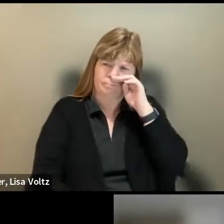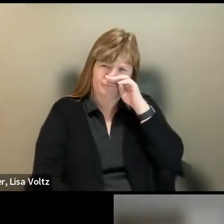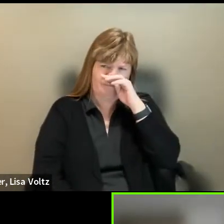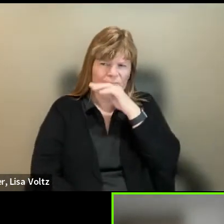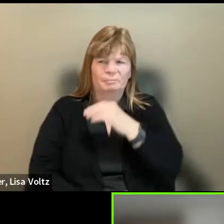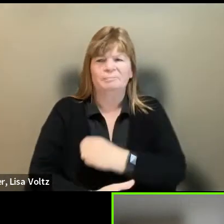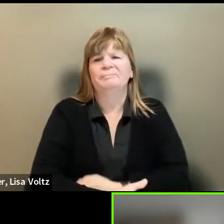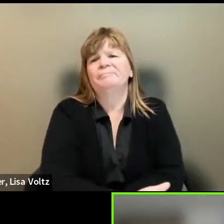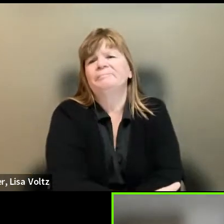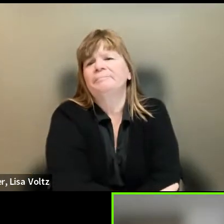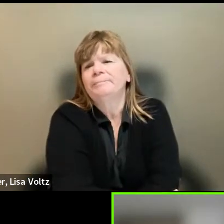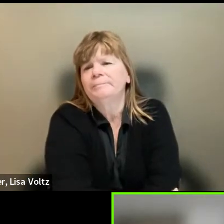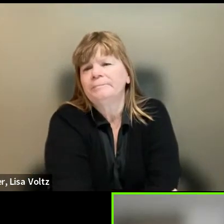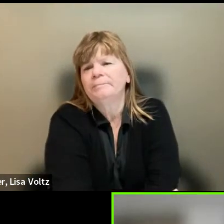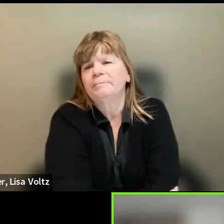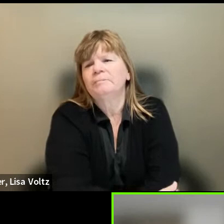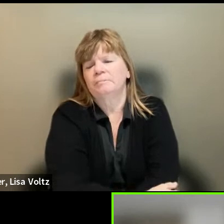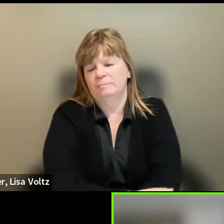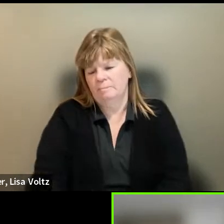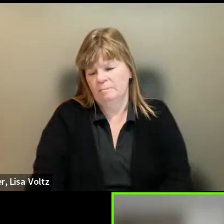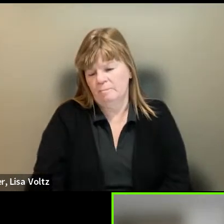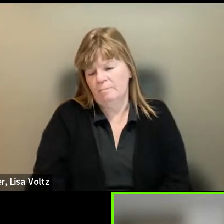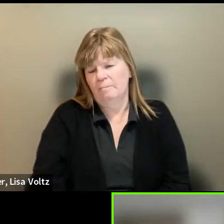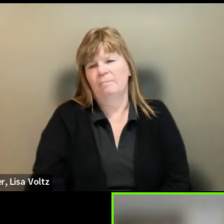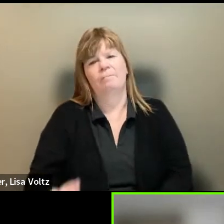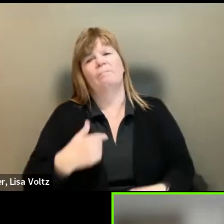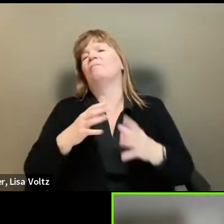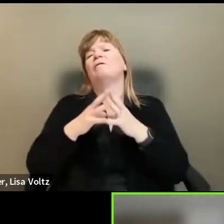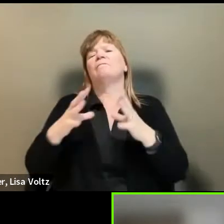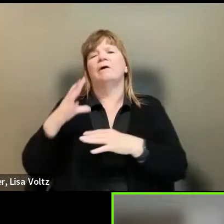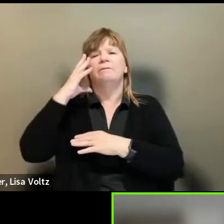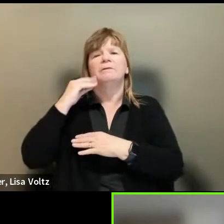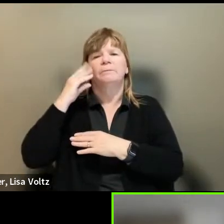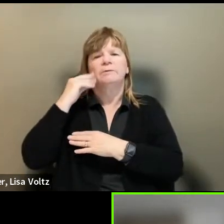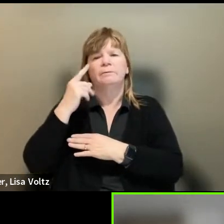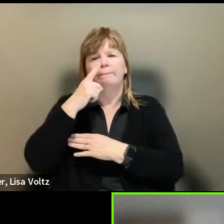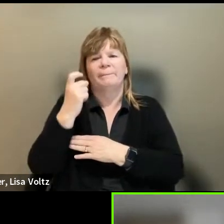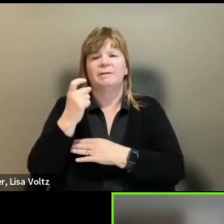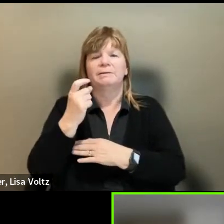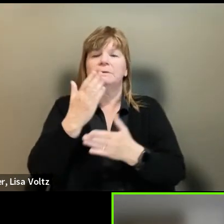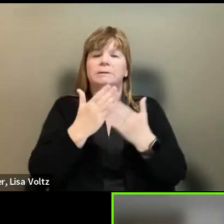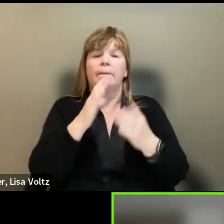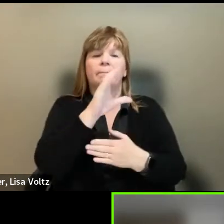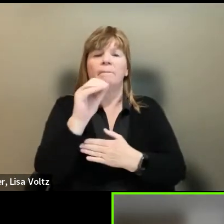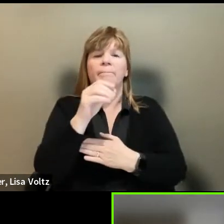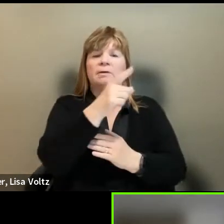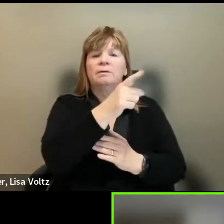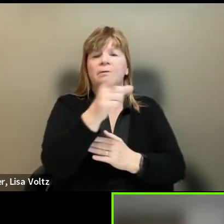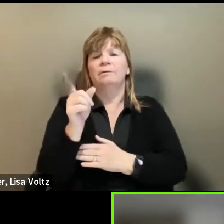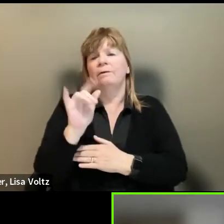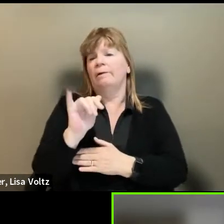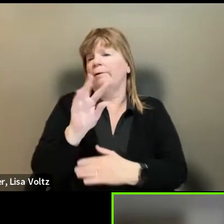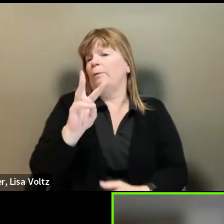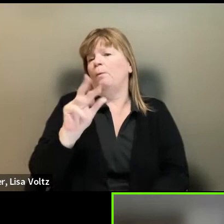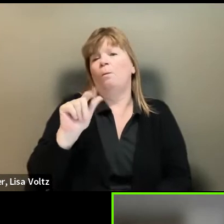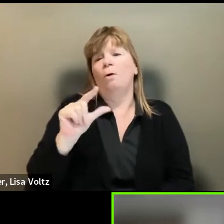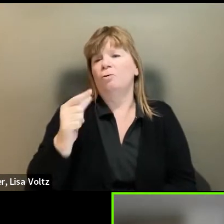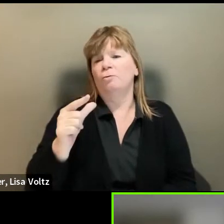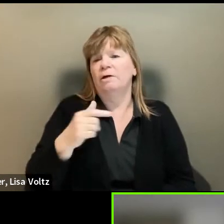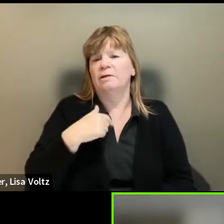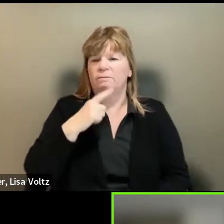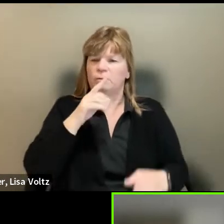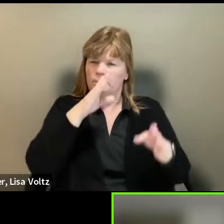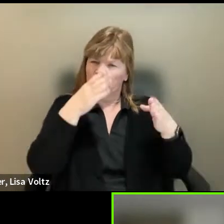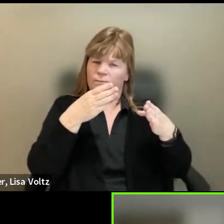Well, we have actually a good deal of experience because employers, some employers, um, like Walgreens have really focused on